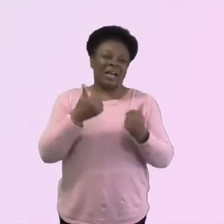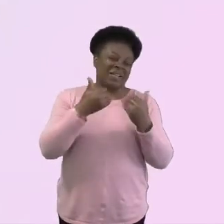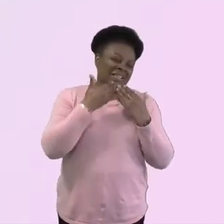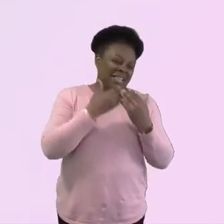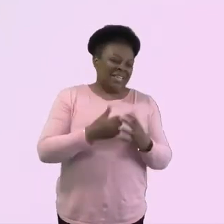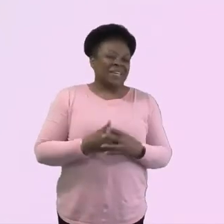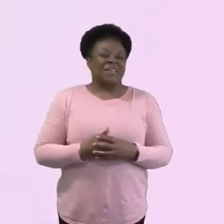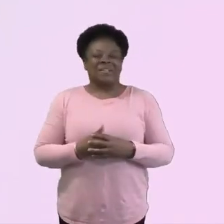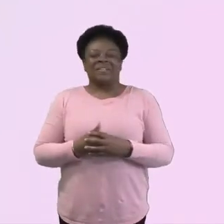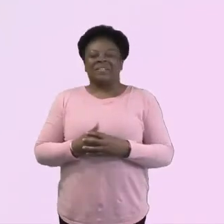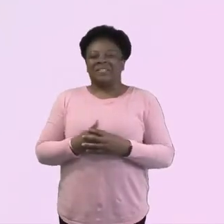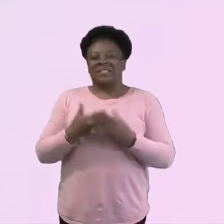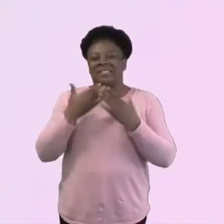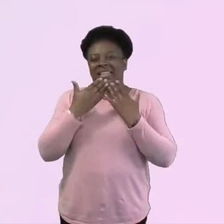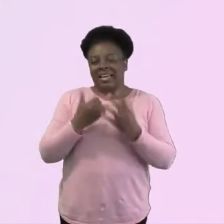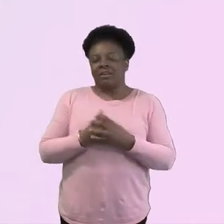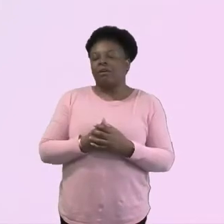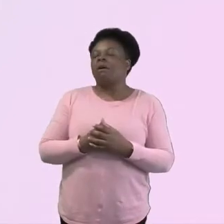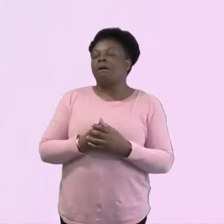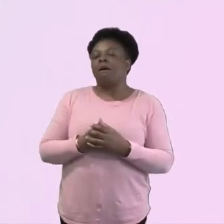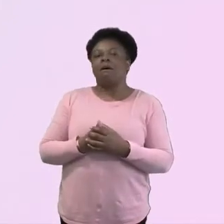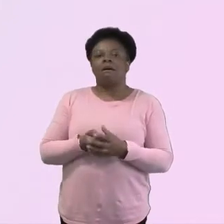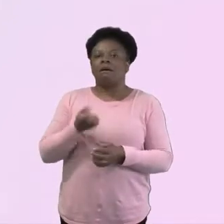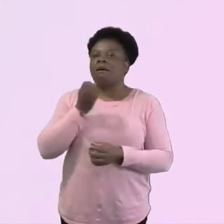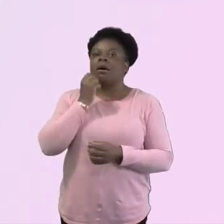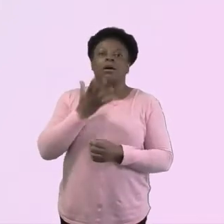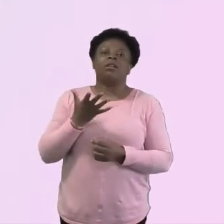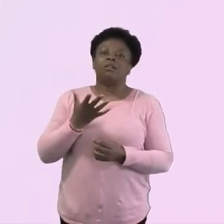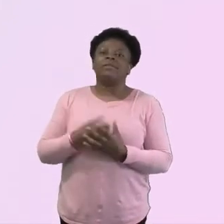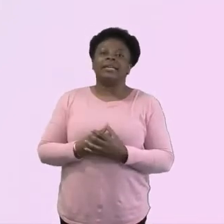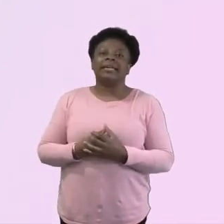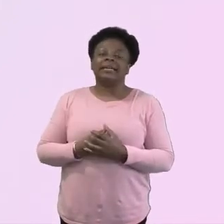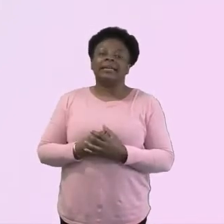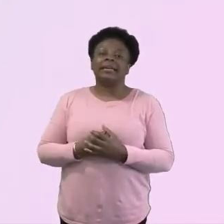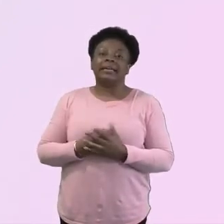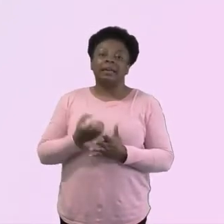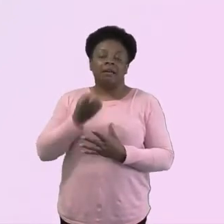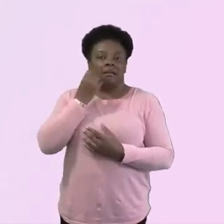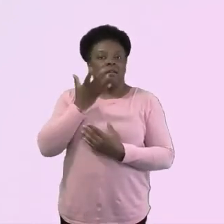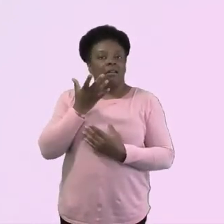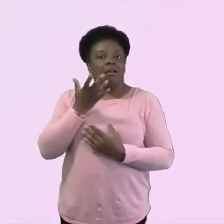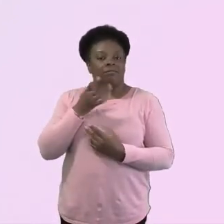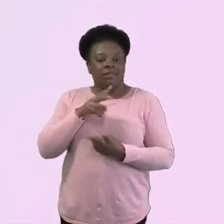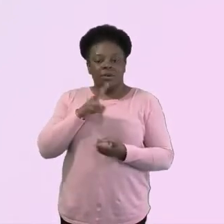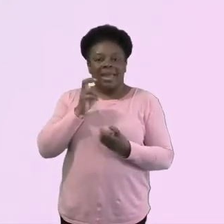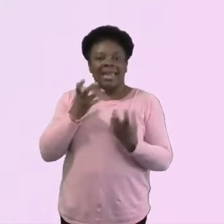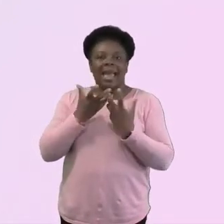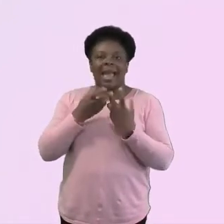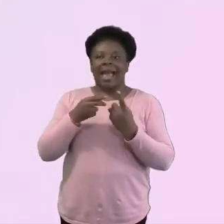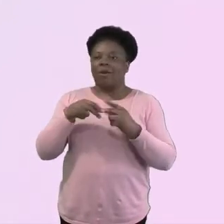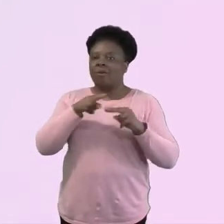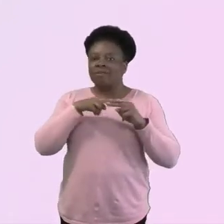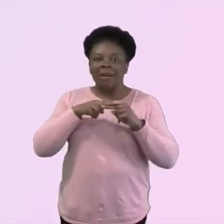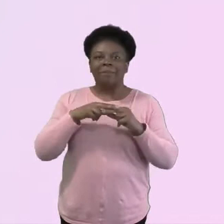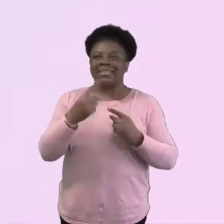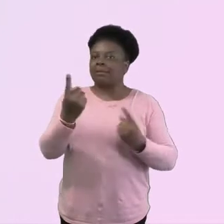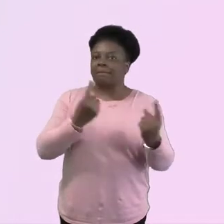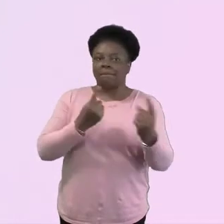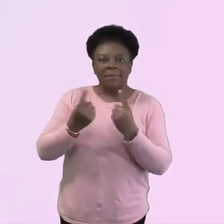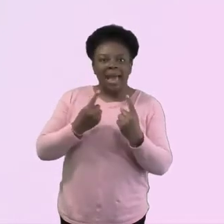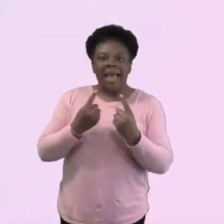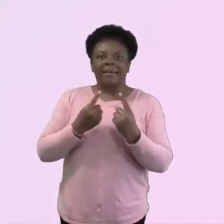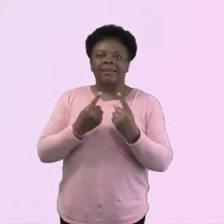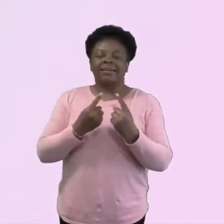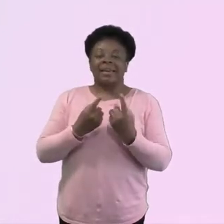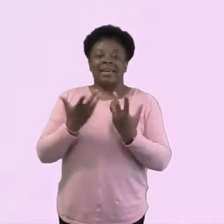It's great. It's great. It's great to hear how the families, how families are coming back and rebuilding and what we can do.